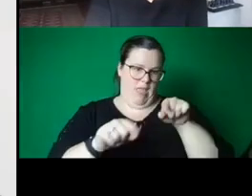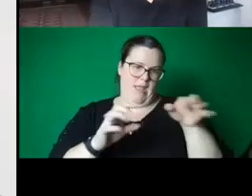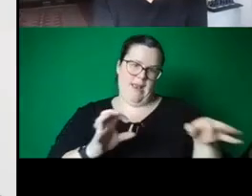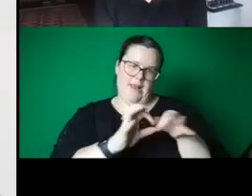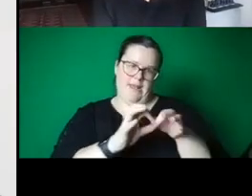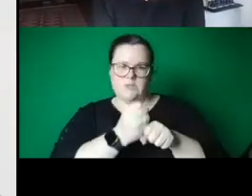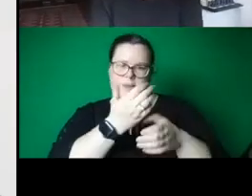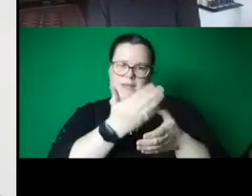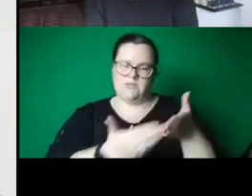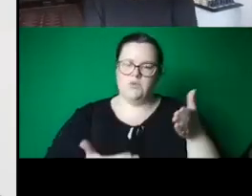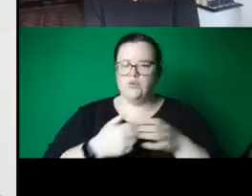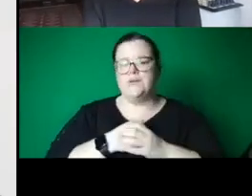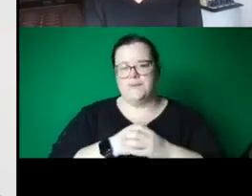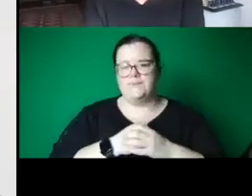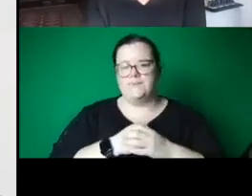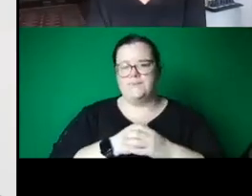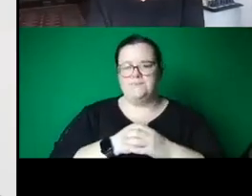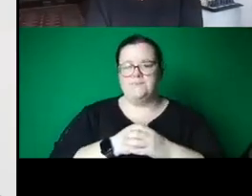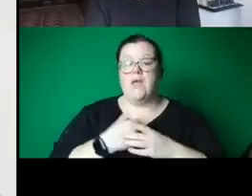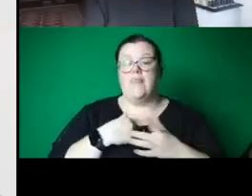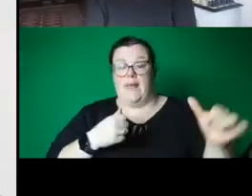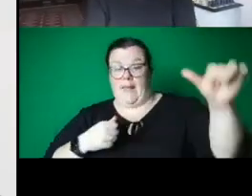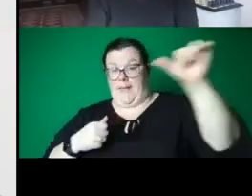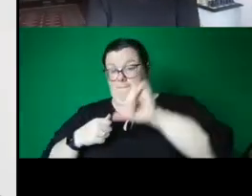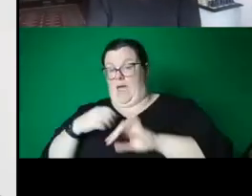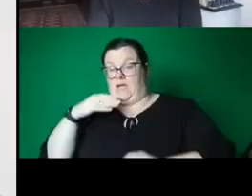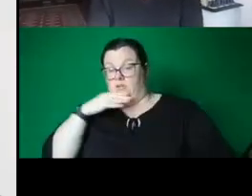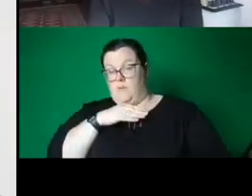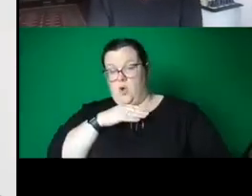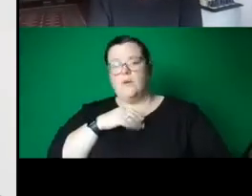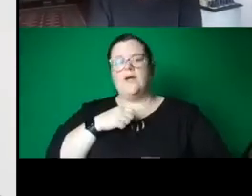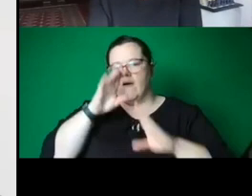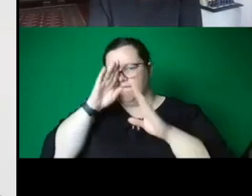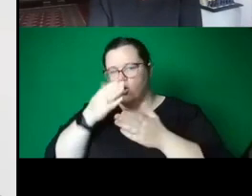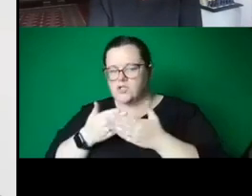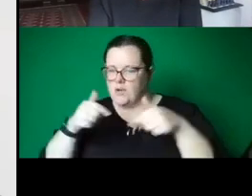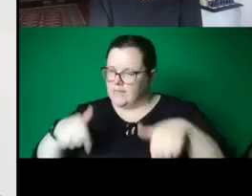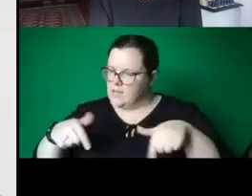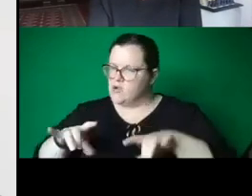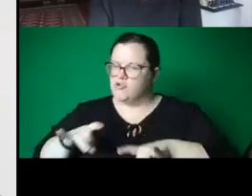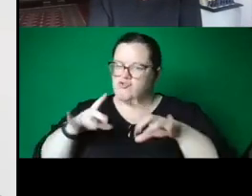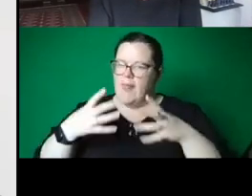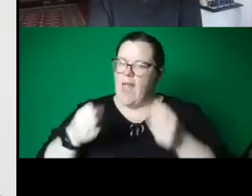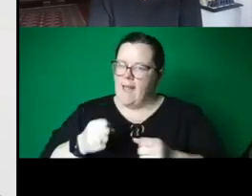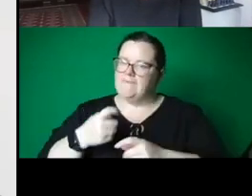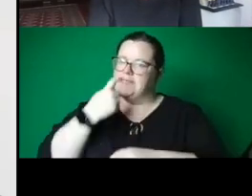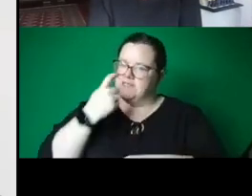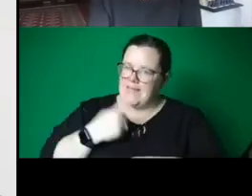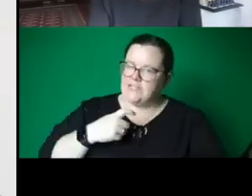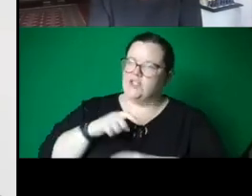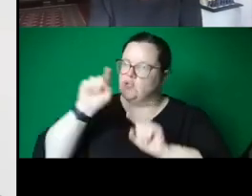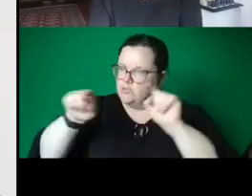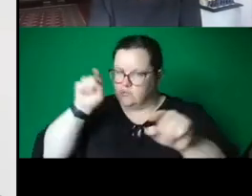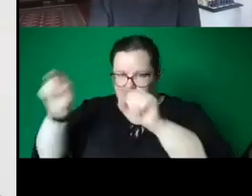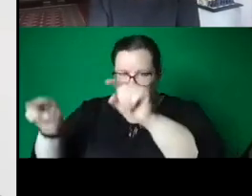Coming back to Melbourne after this exhibition, I started to focus on the monuments I found locally in Australia, considering how the history they represent,